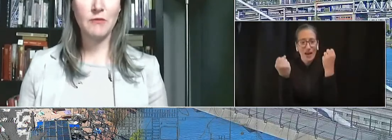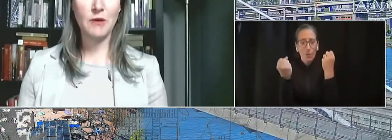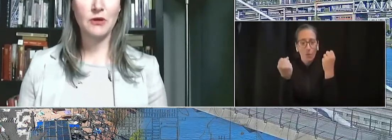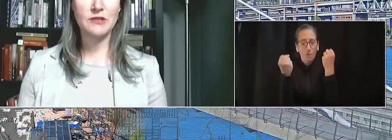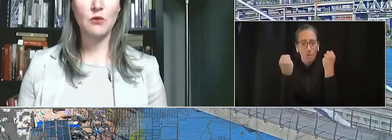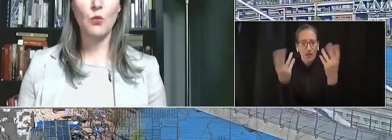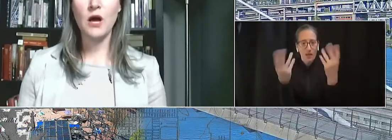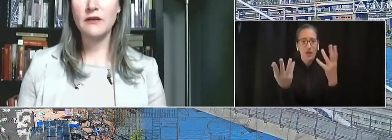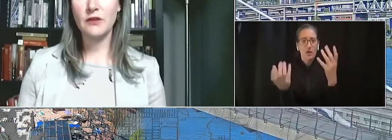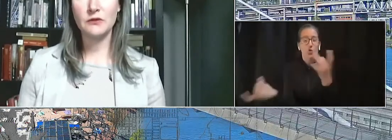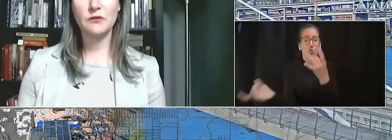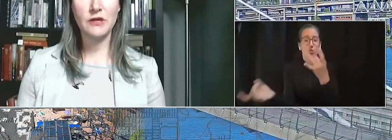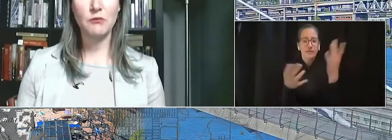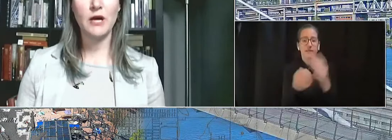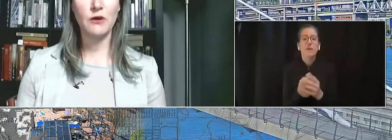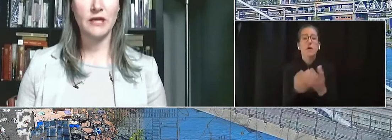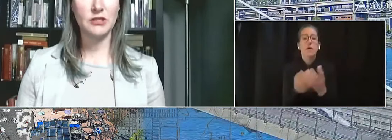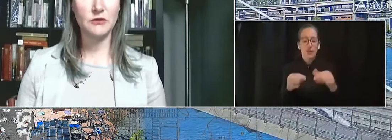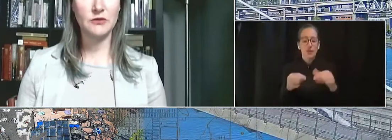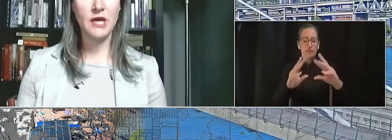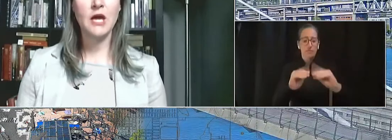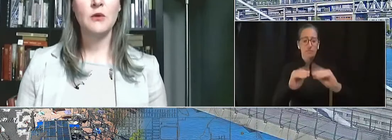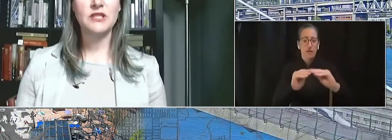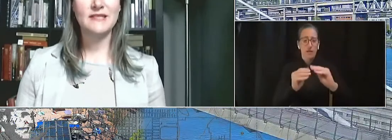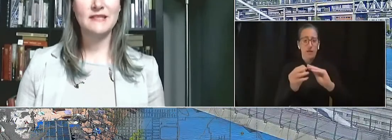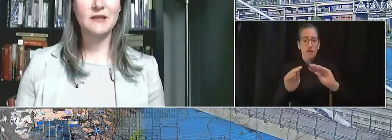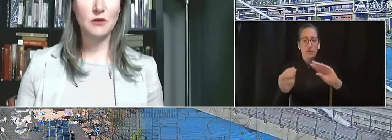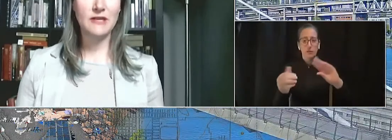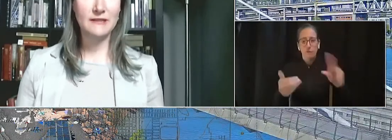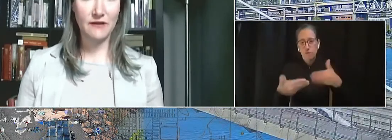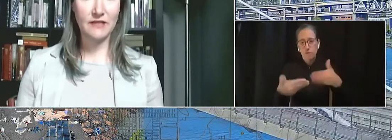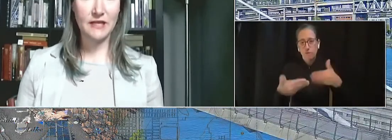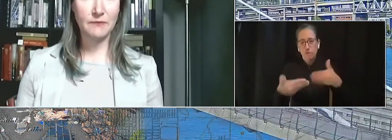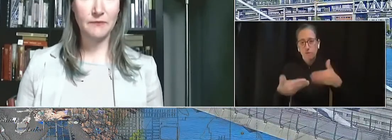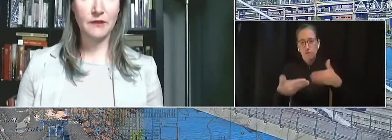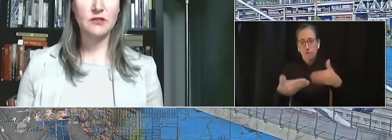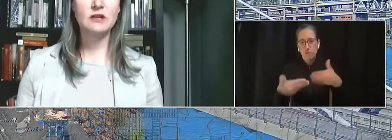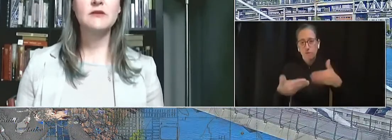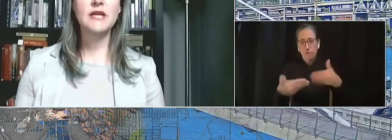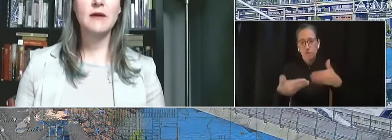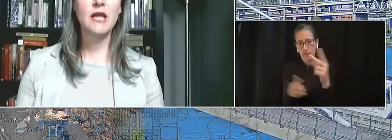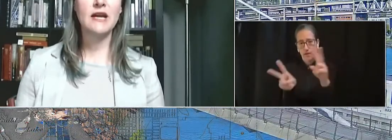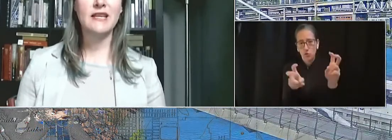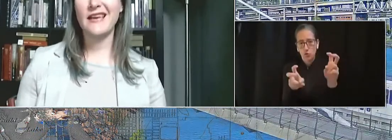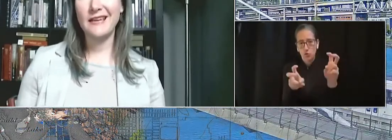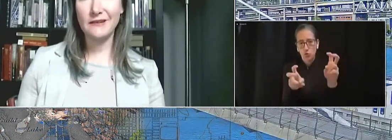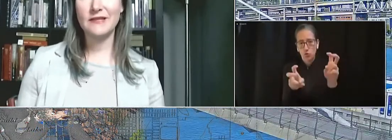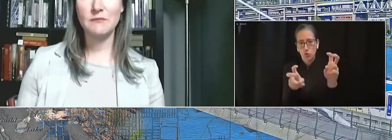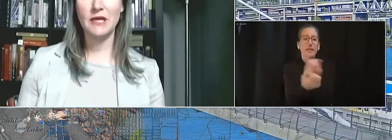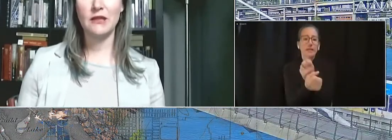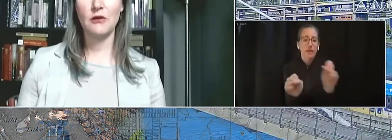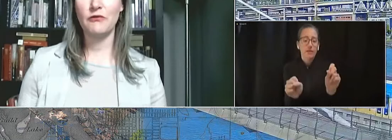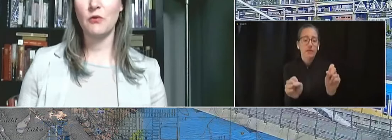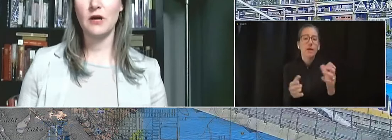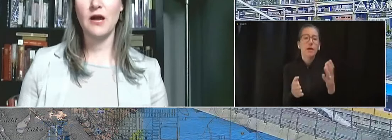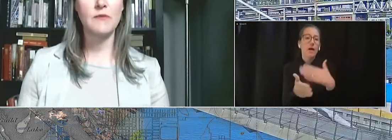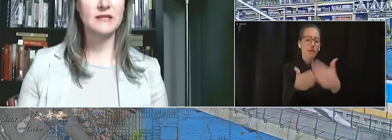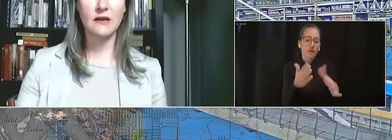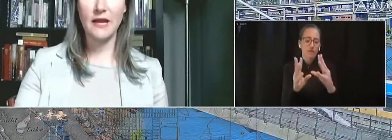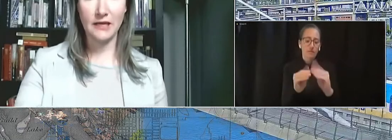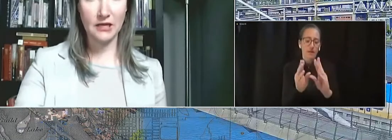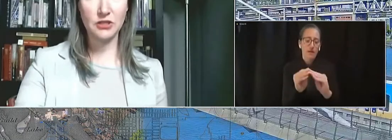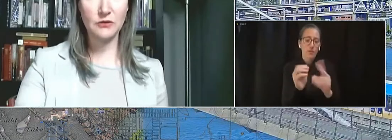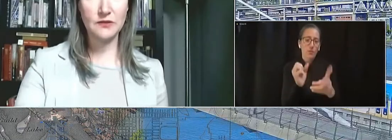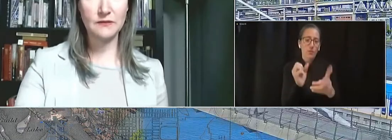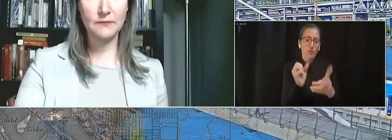from community members on one of those three priority issues, which is community safety. There's also time allotted at the end of this meeting, though, for